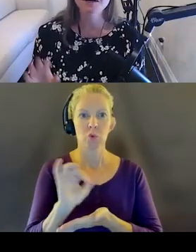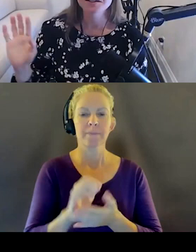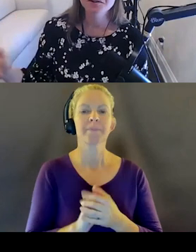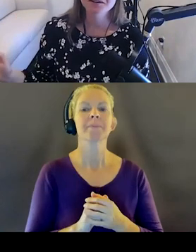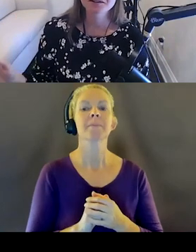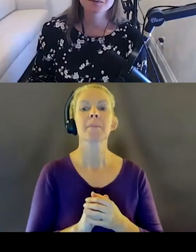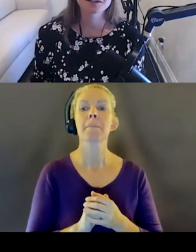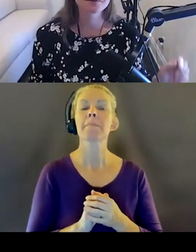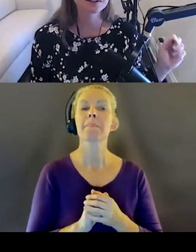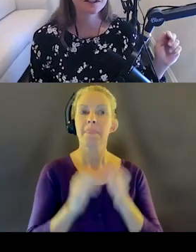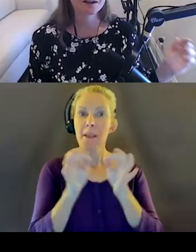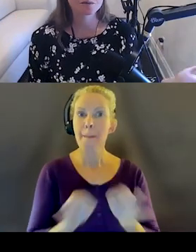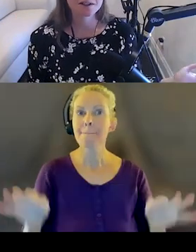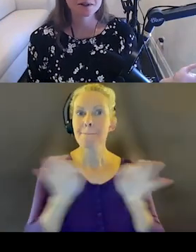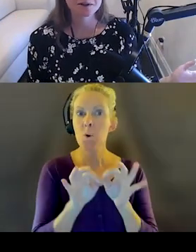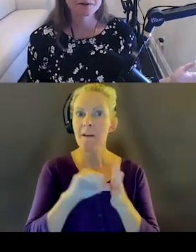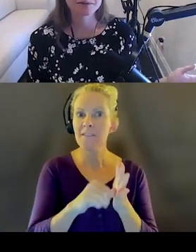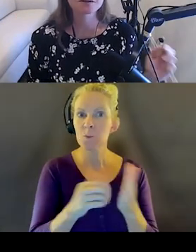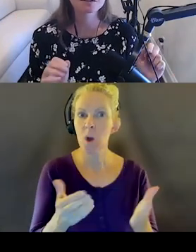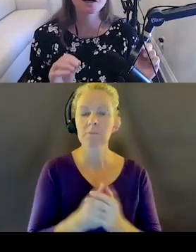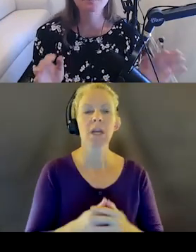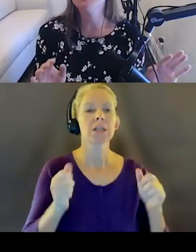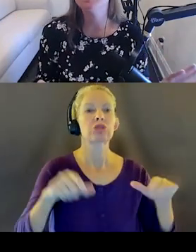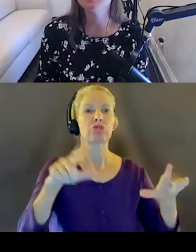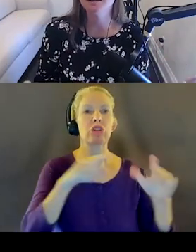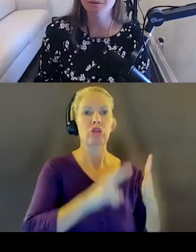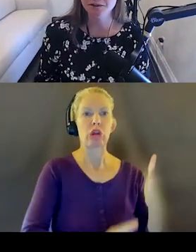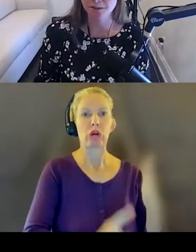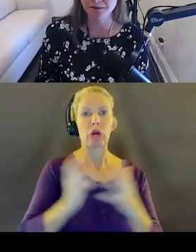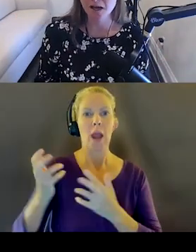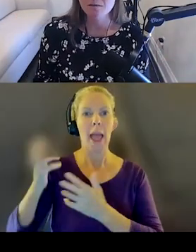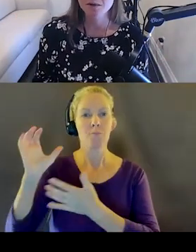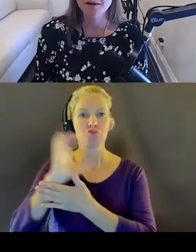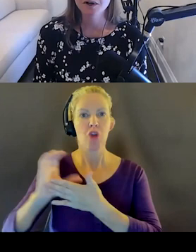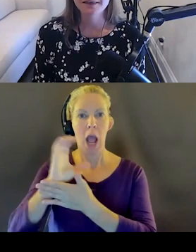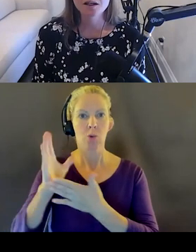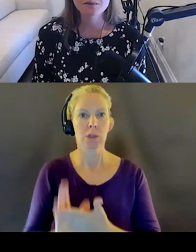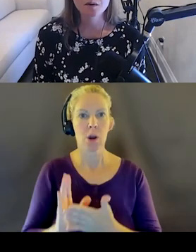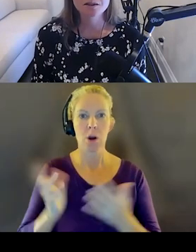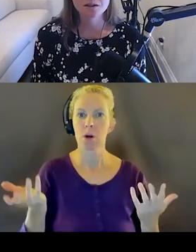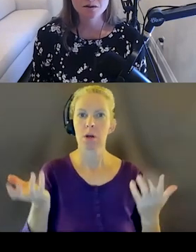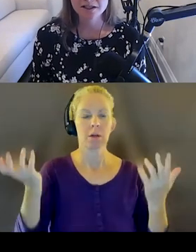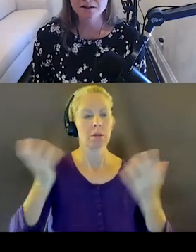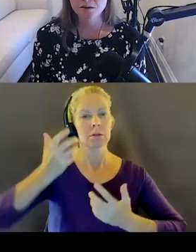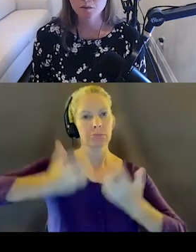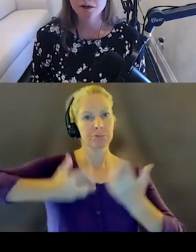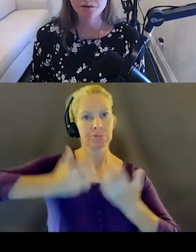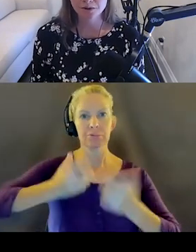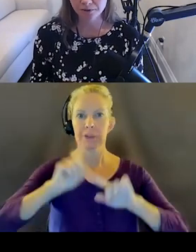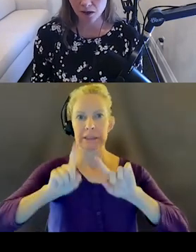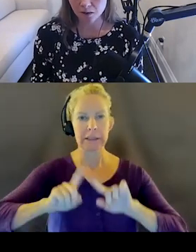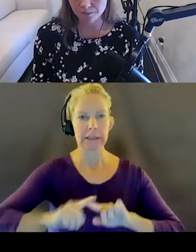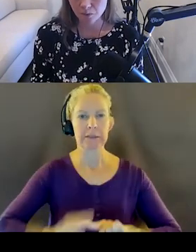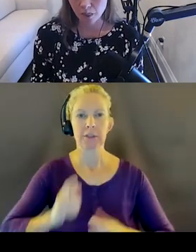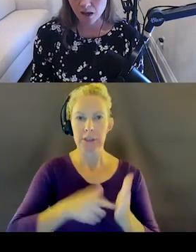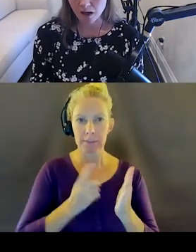times, but screen readers work differently. They all work differently with different browsers. I'm not trying to be that prescriptive. But what I think you might want to do is to work through